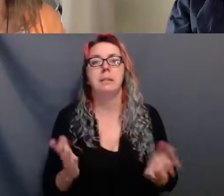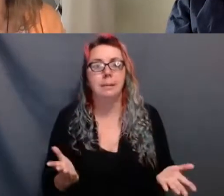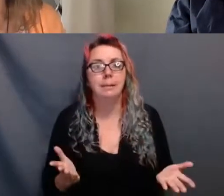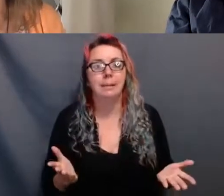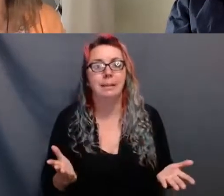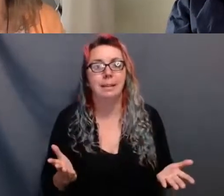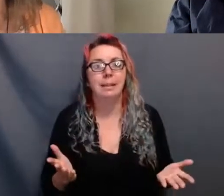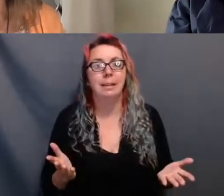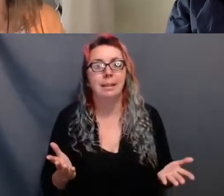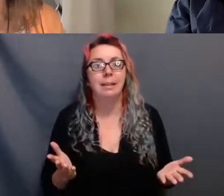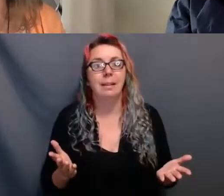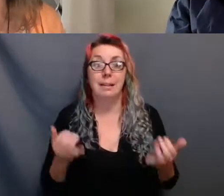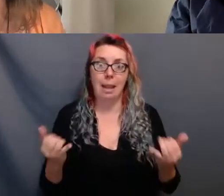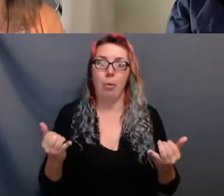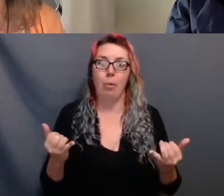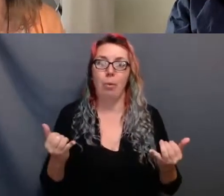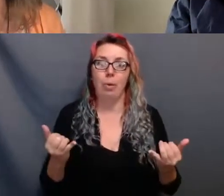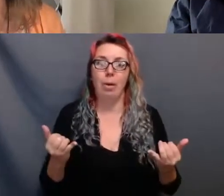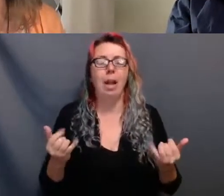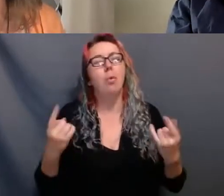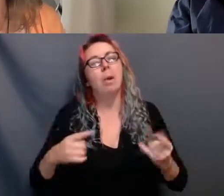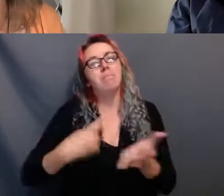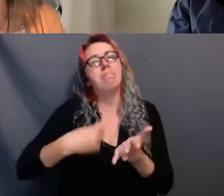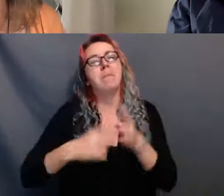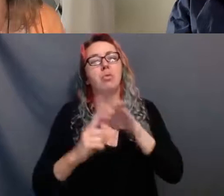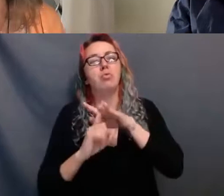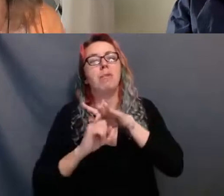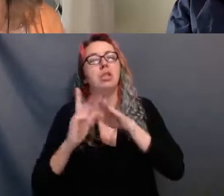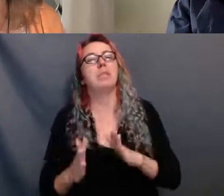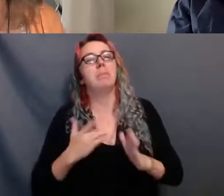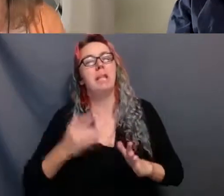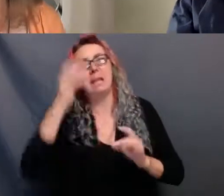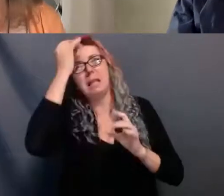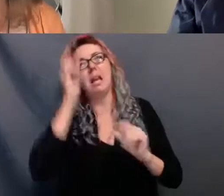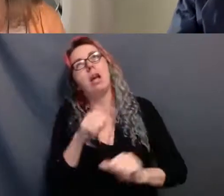Not in some far off country, but in Canada today.